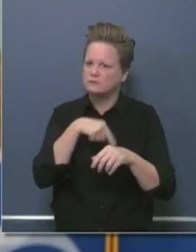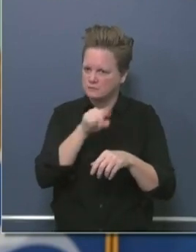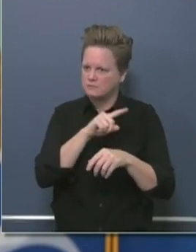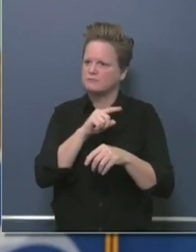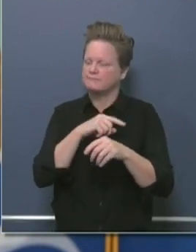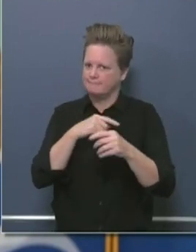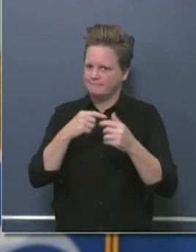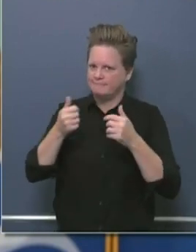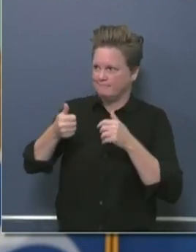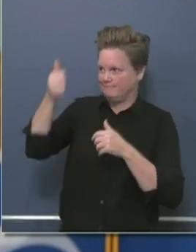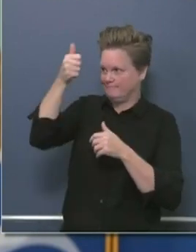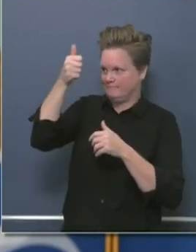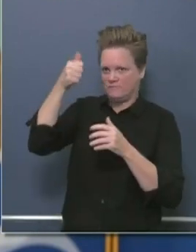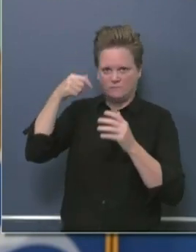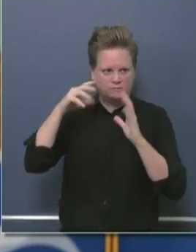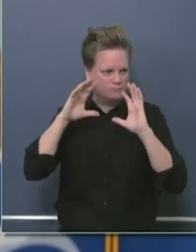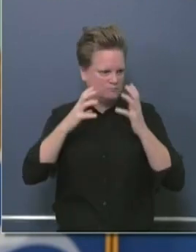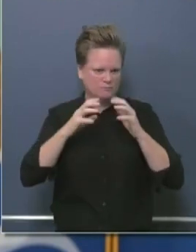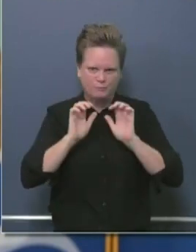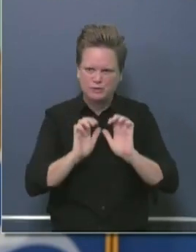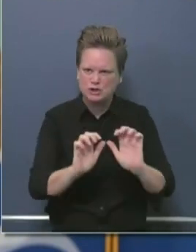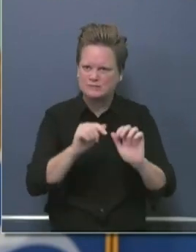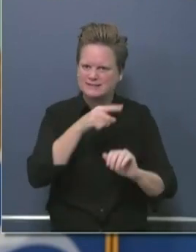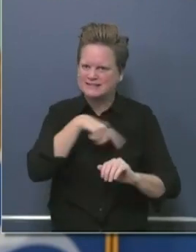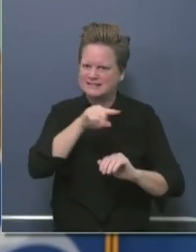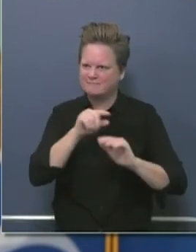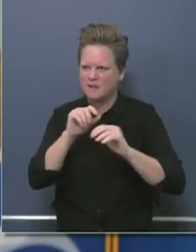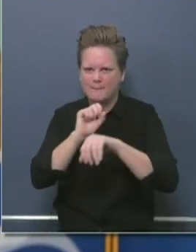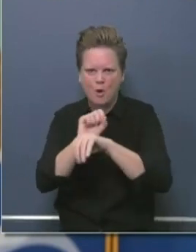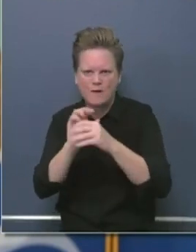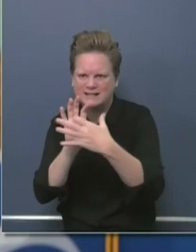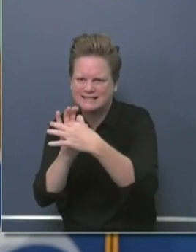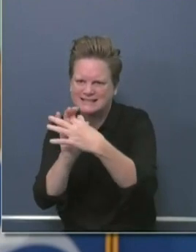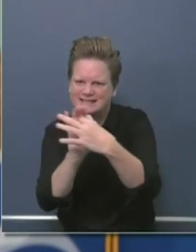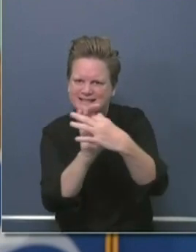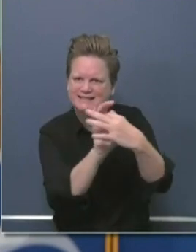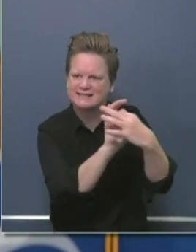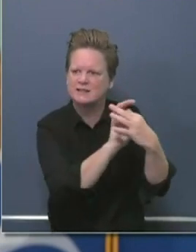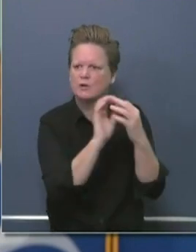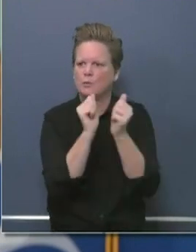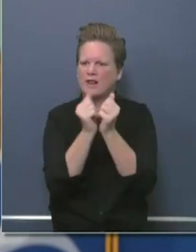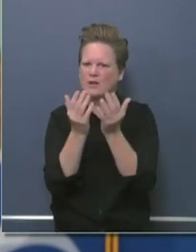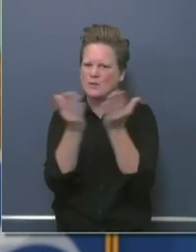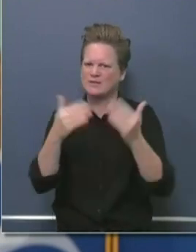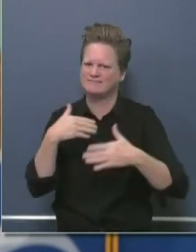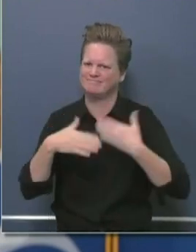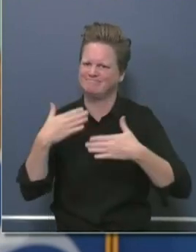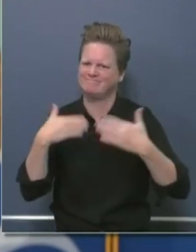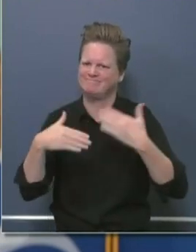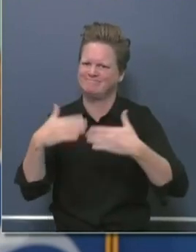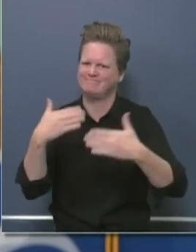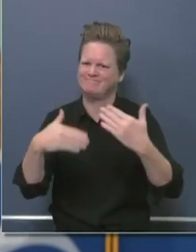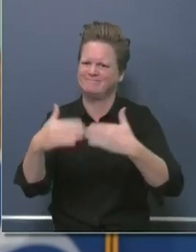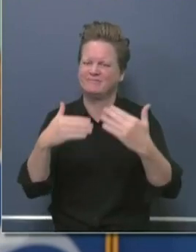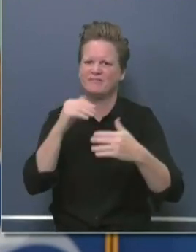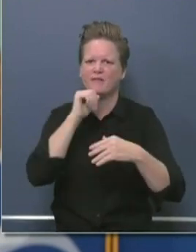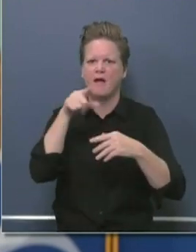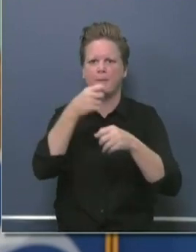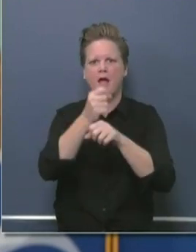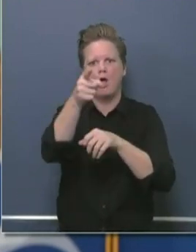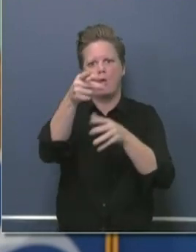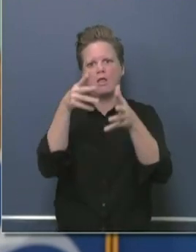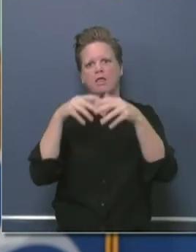continuing to try to do everything they can in their power to get these claims turned around. But $2 billion just since Sunday